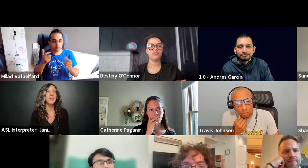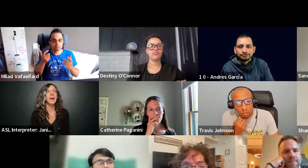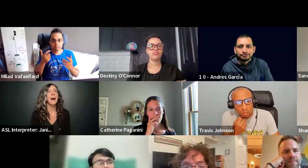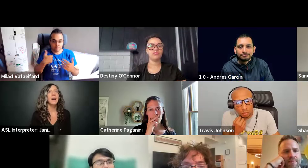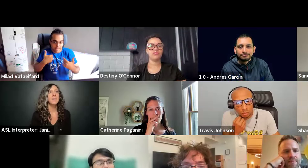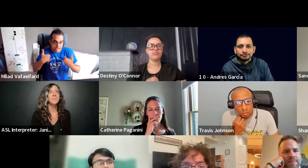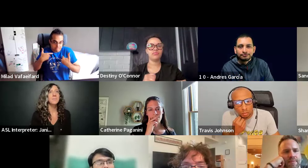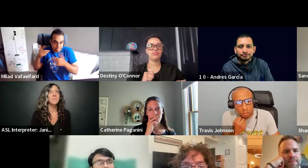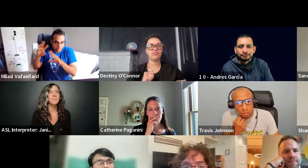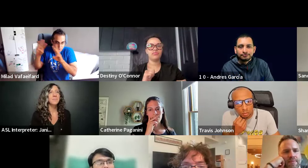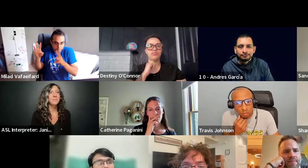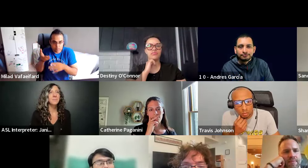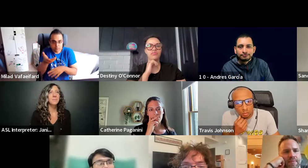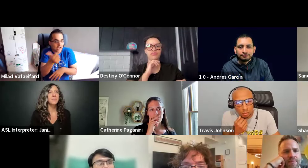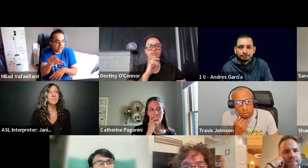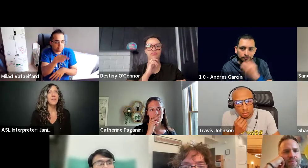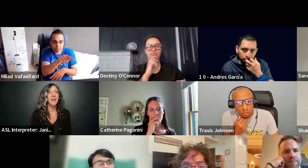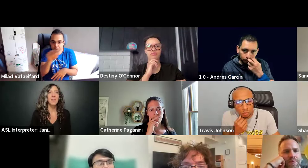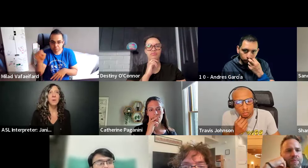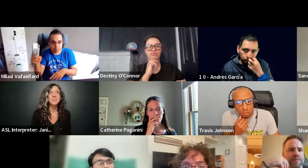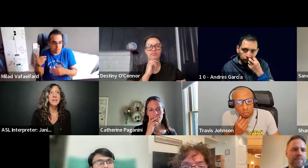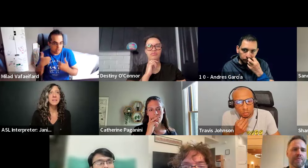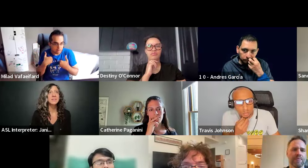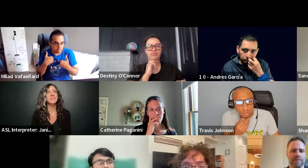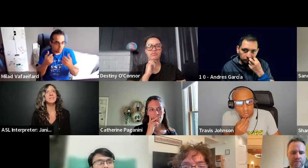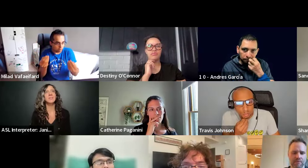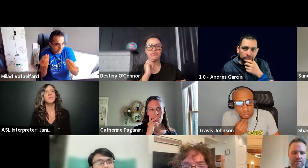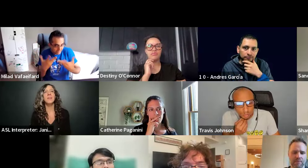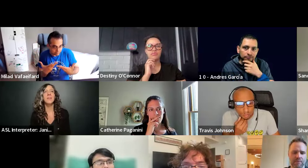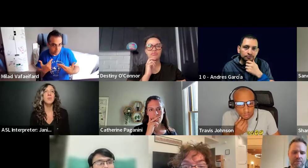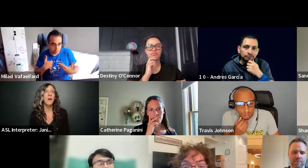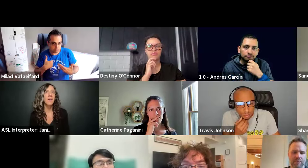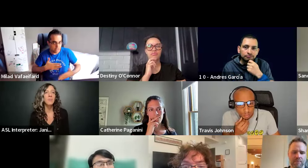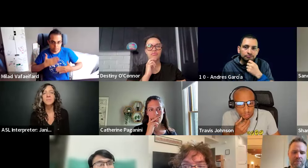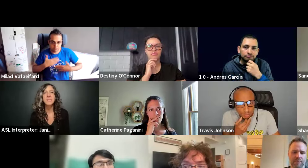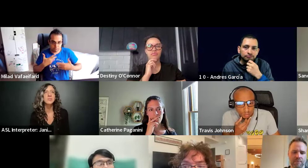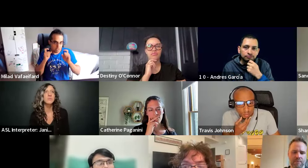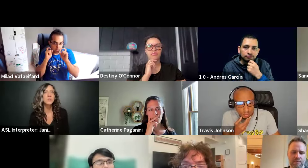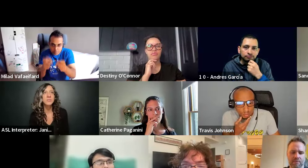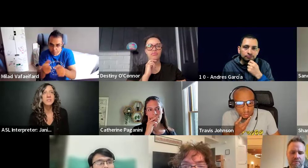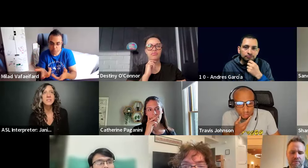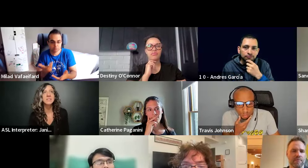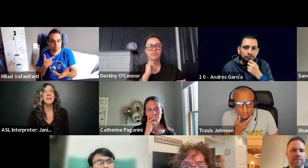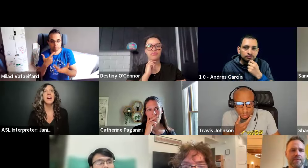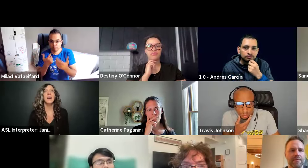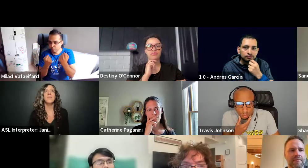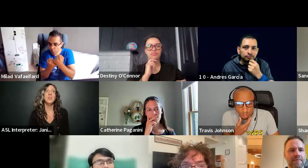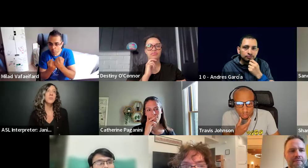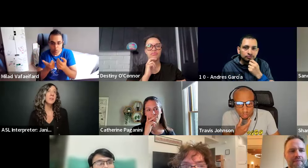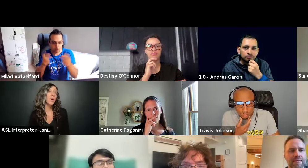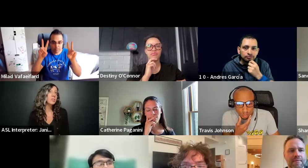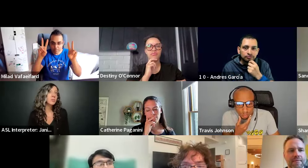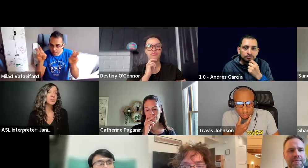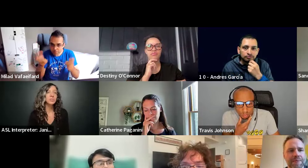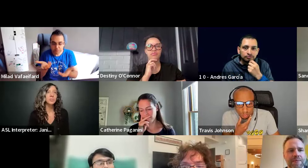growing. Um, I have a website. So if any of you have websites, resources, um,